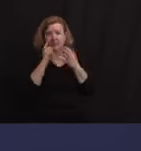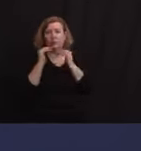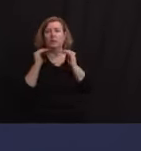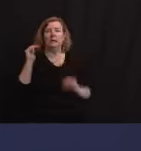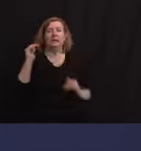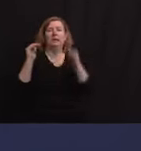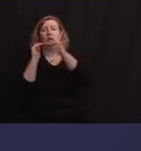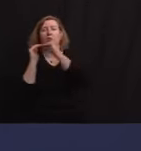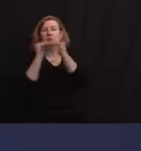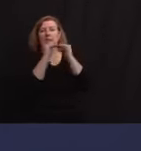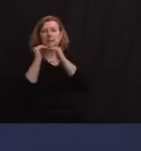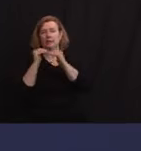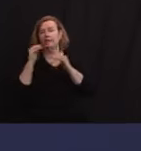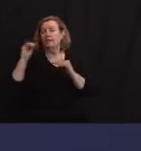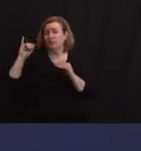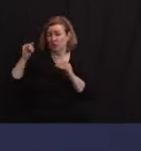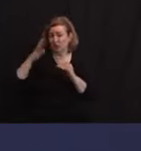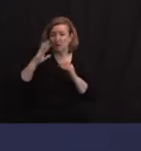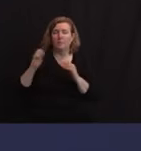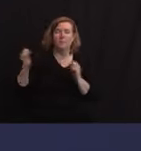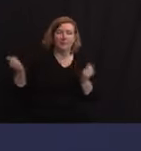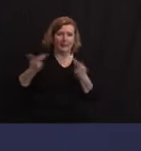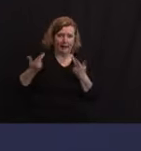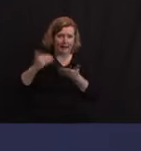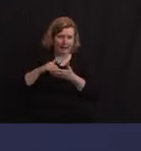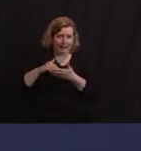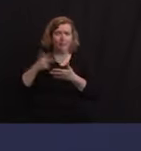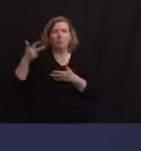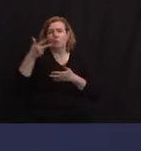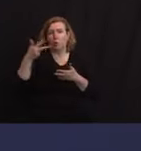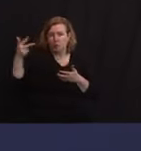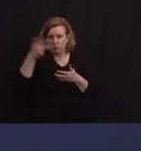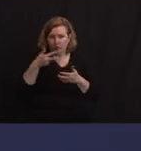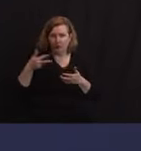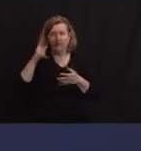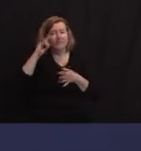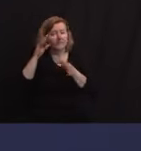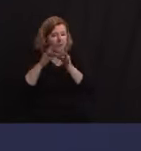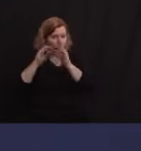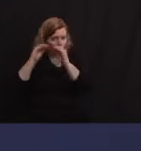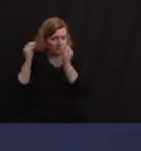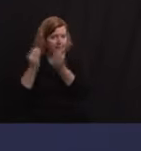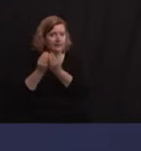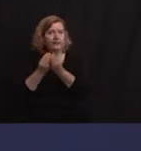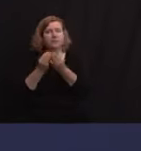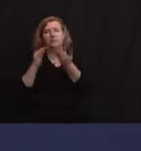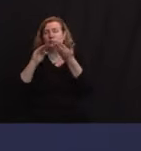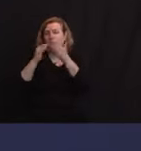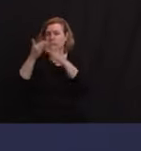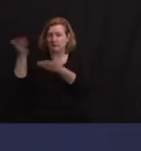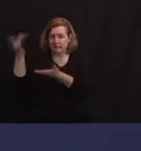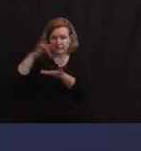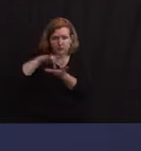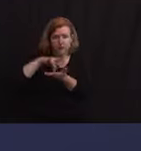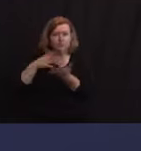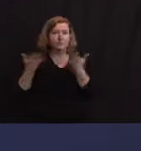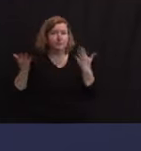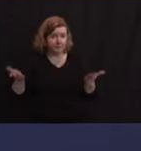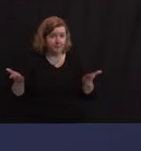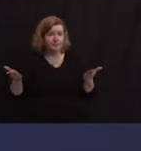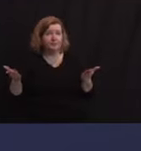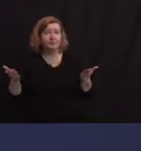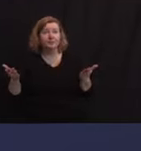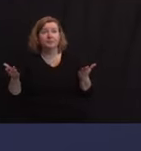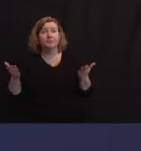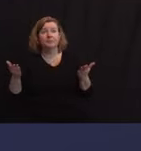&J back online. It'll be mobile. It'll be faith. It'll be community centers, federally qualified health care centers.